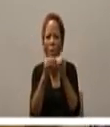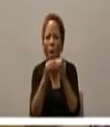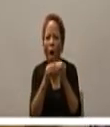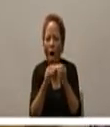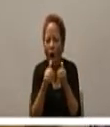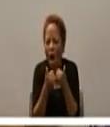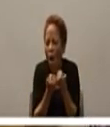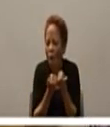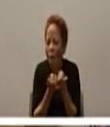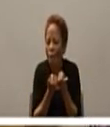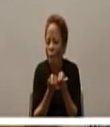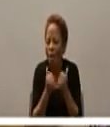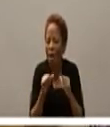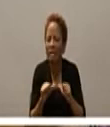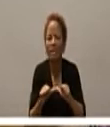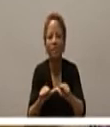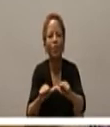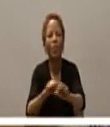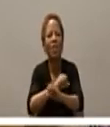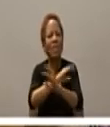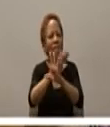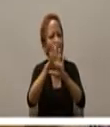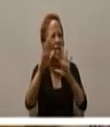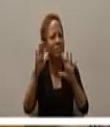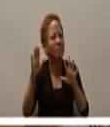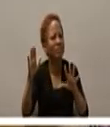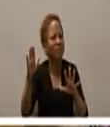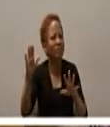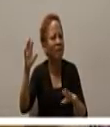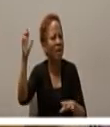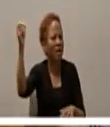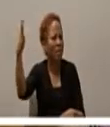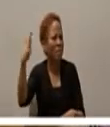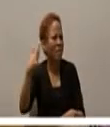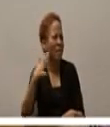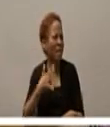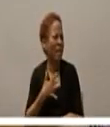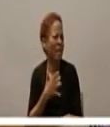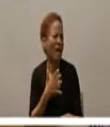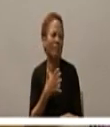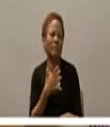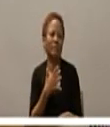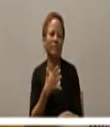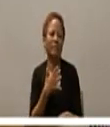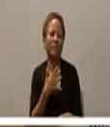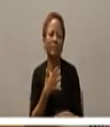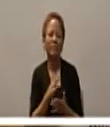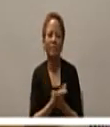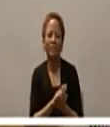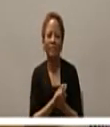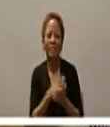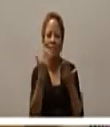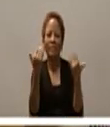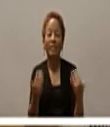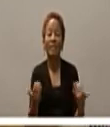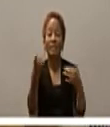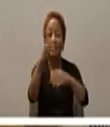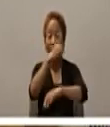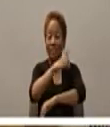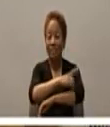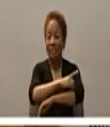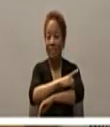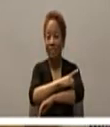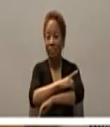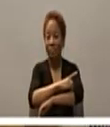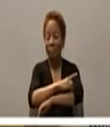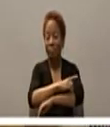and guided by that light and so today we gather together realizing that we're preparing